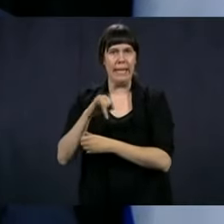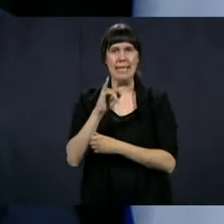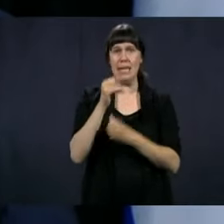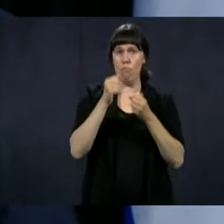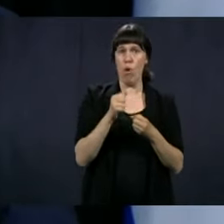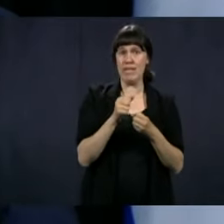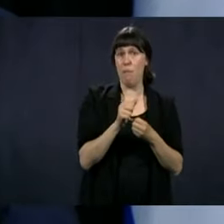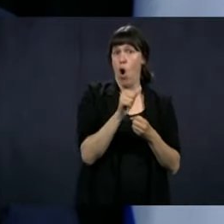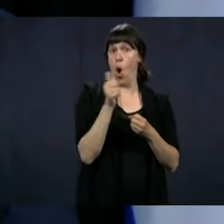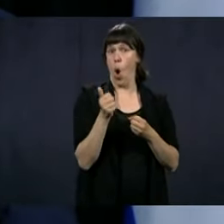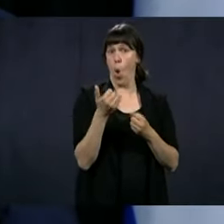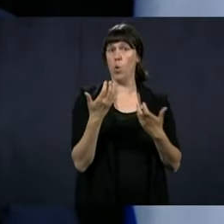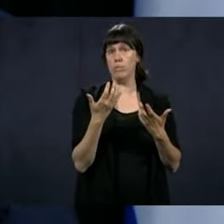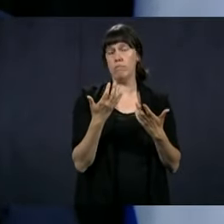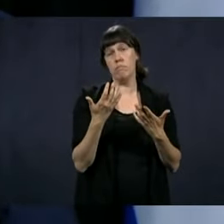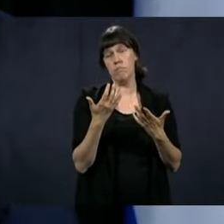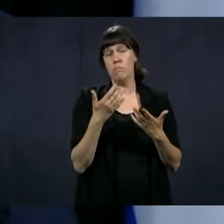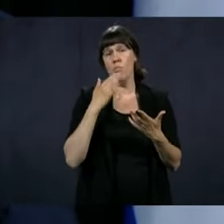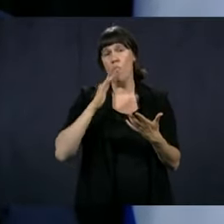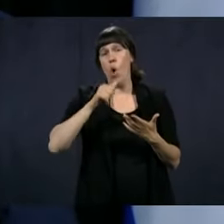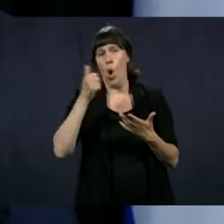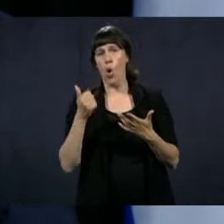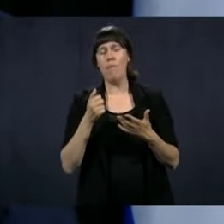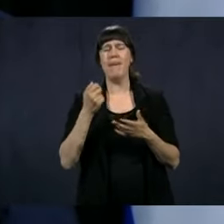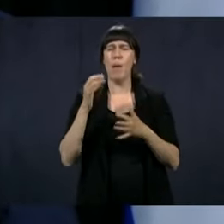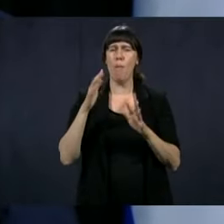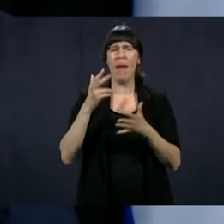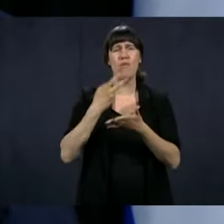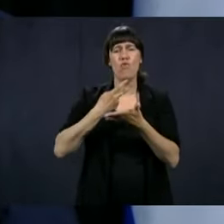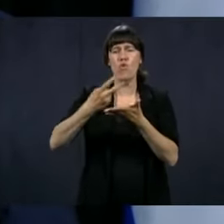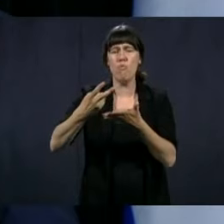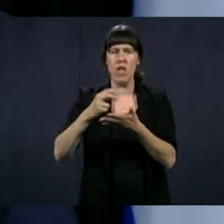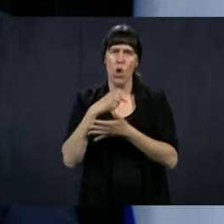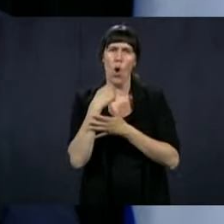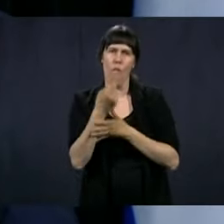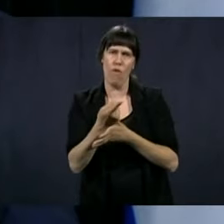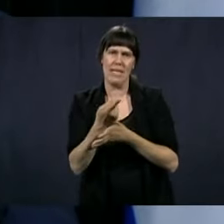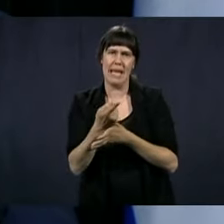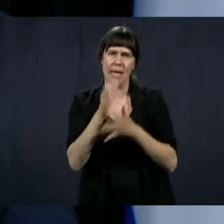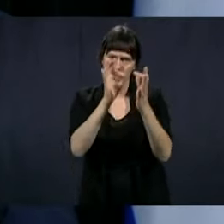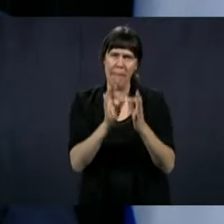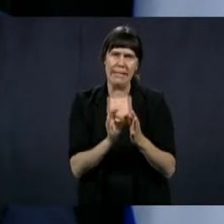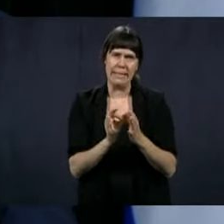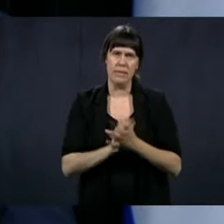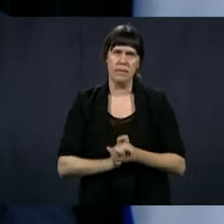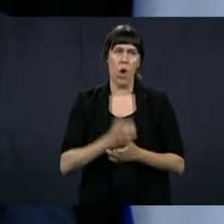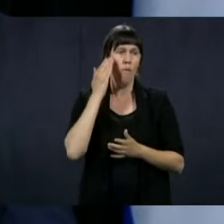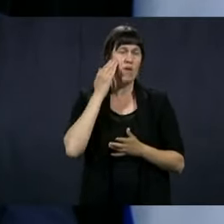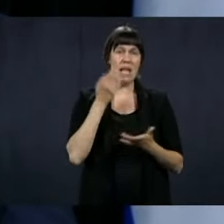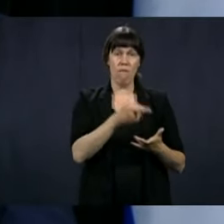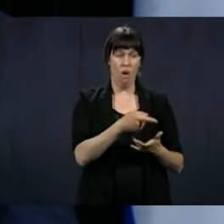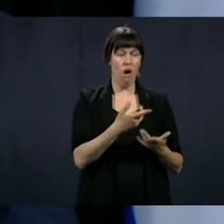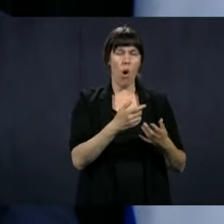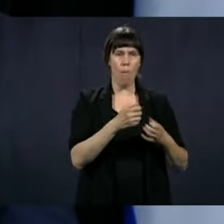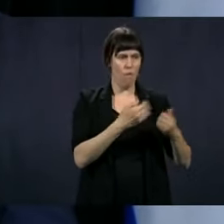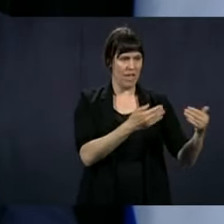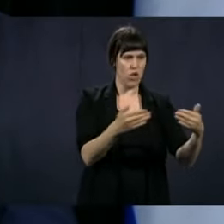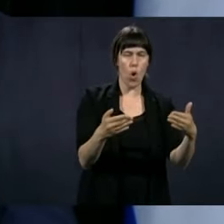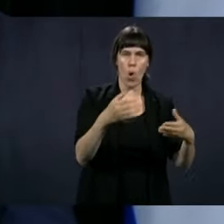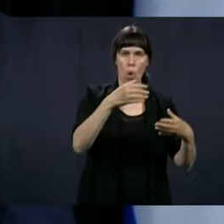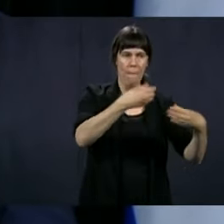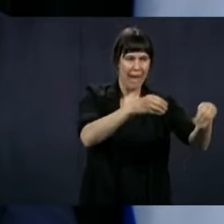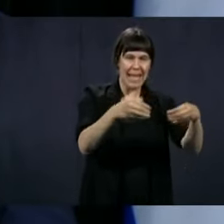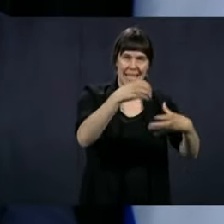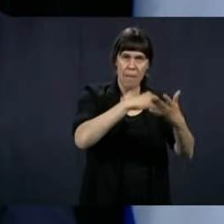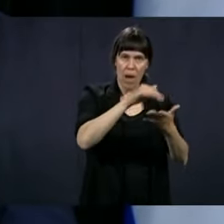try to plan other things. But we will get back to you in about two weeks. You know, once we see what the effect of